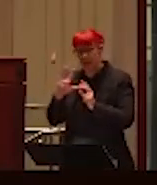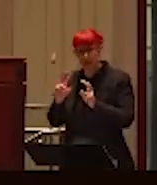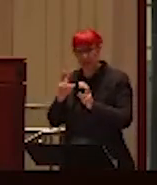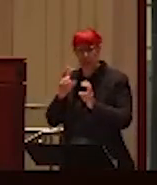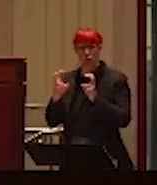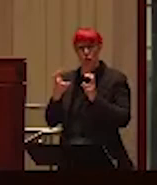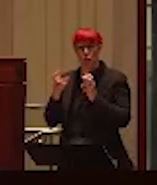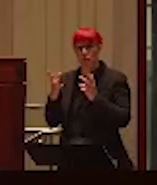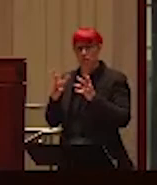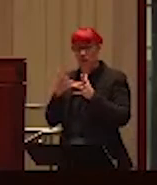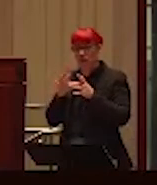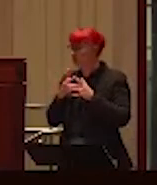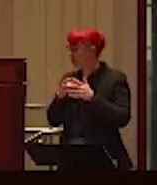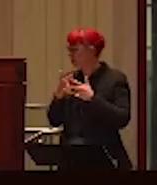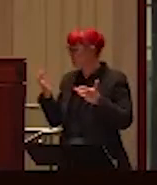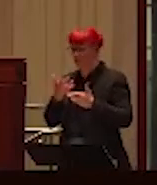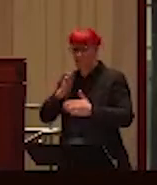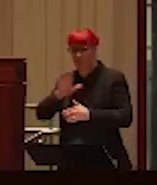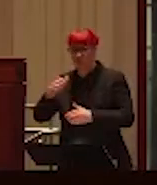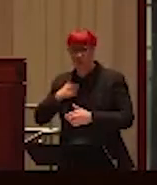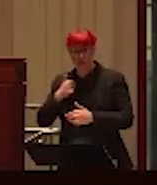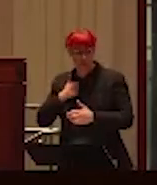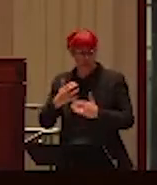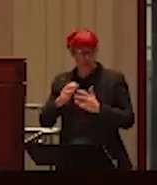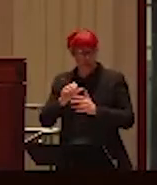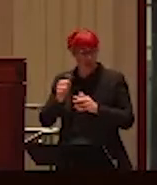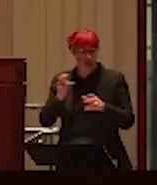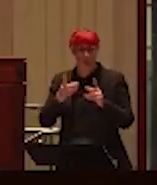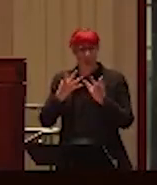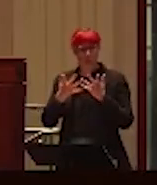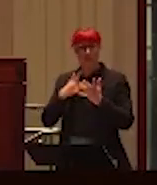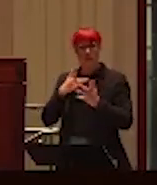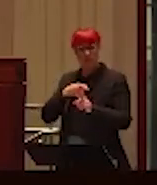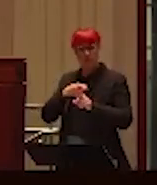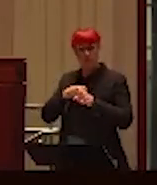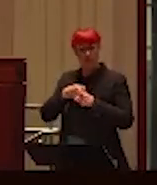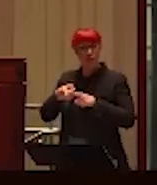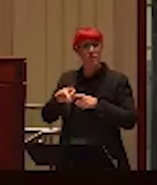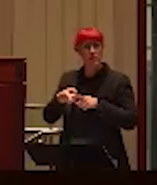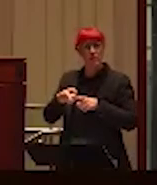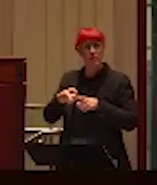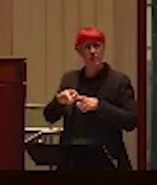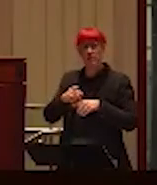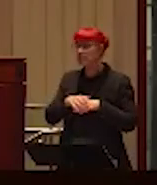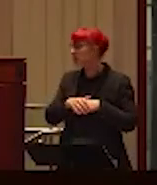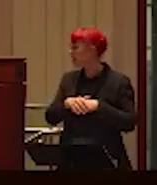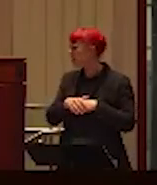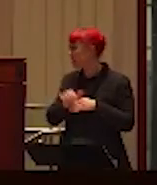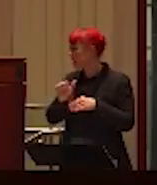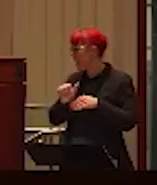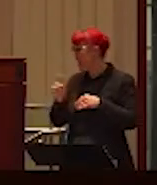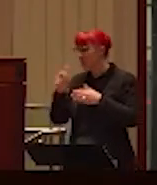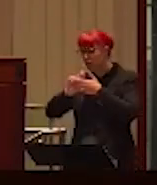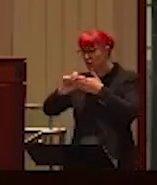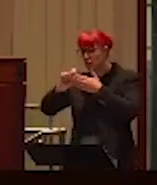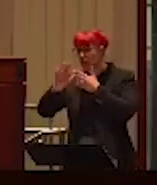uh, you guys can tell me if I, if there's other people who treat it as kind of a specialty area. But I don't know of anybody else who does